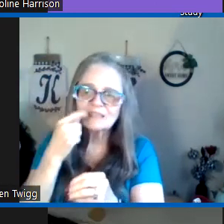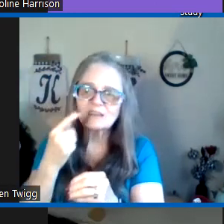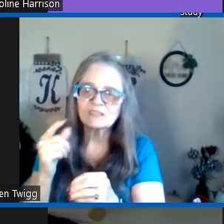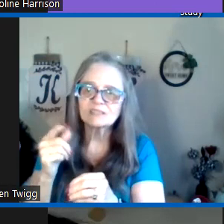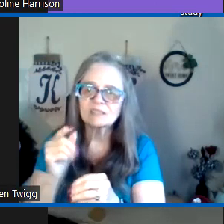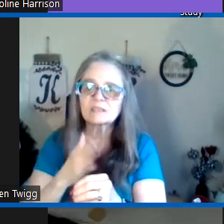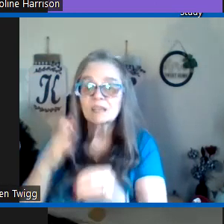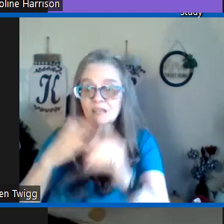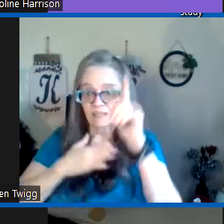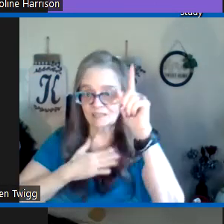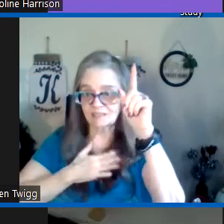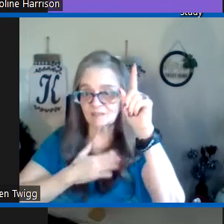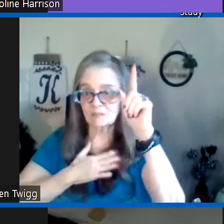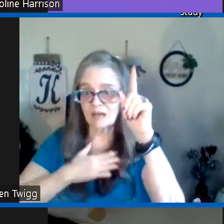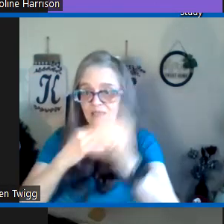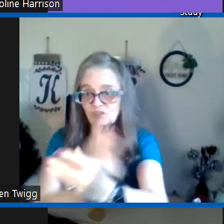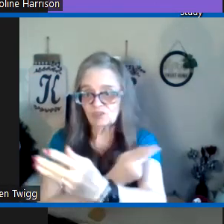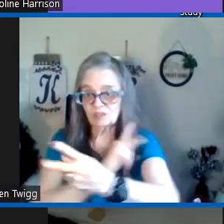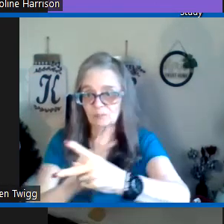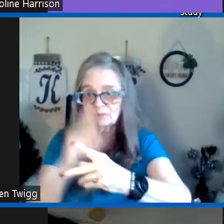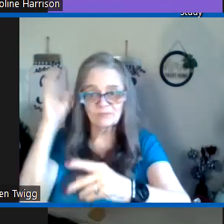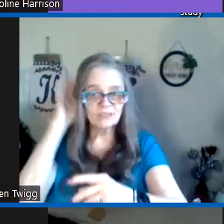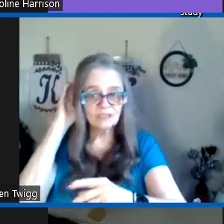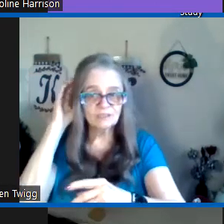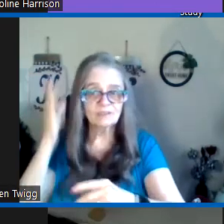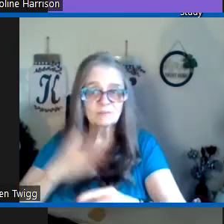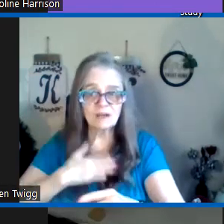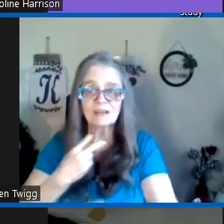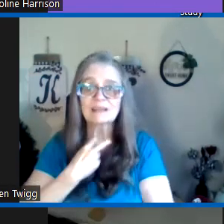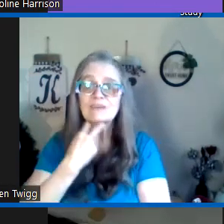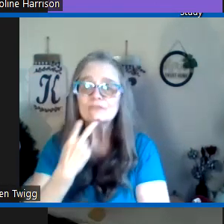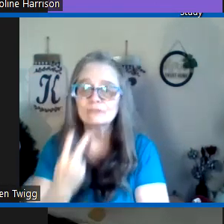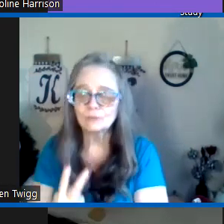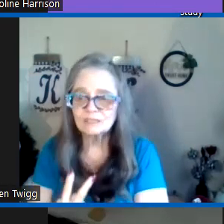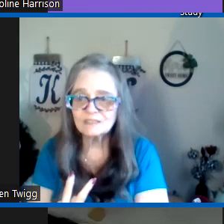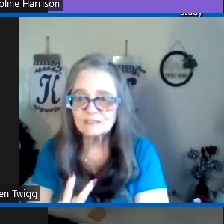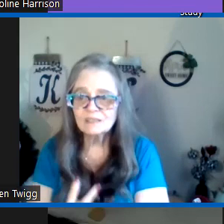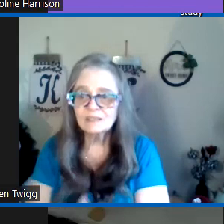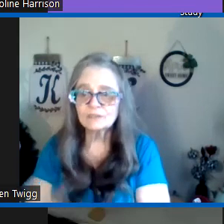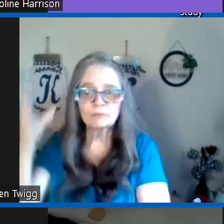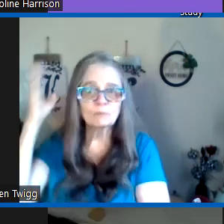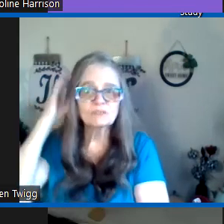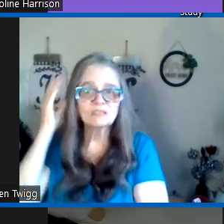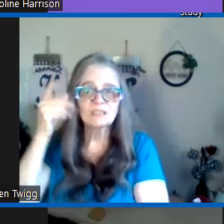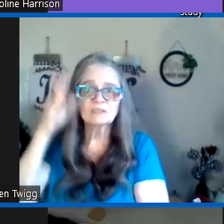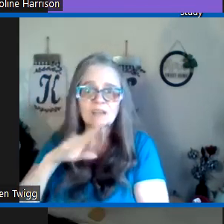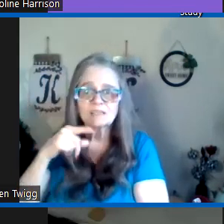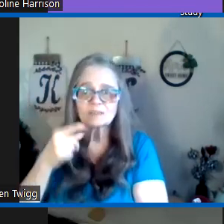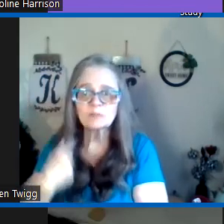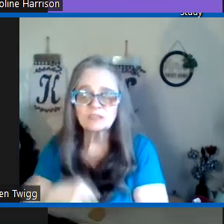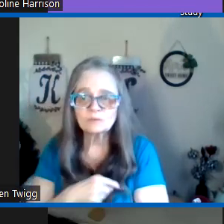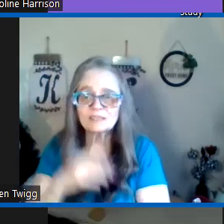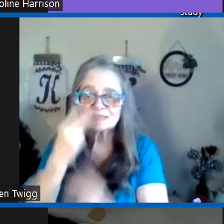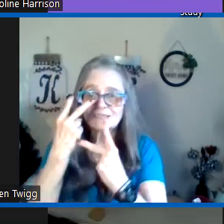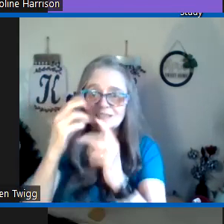and he tells us that he says my sheep hear my voice so if we want to hear